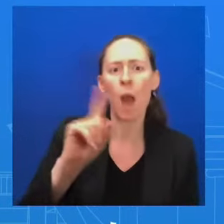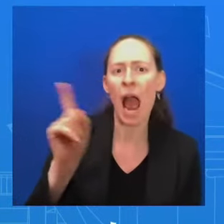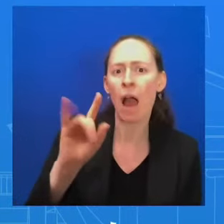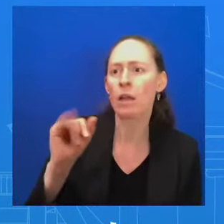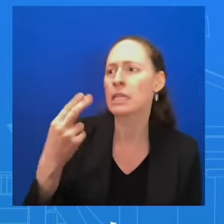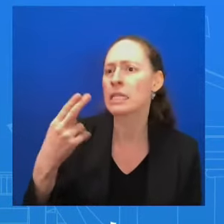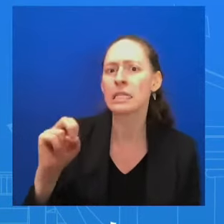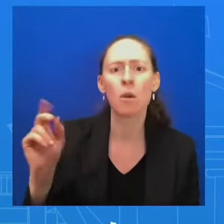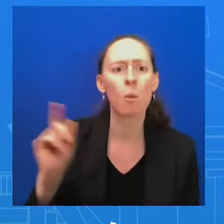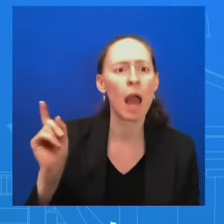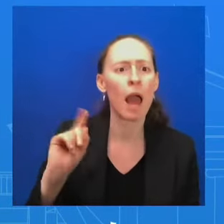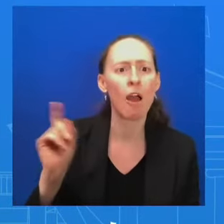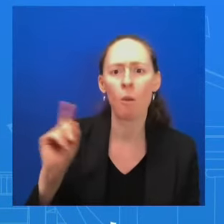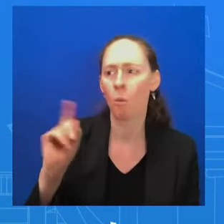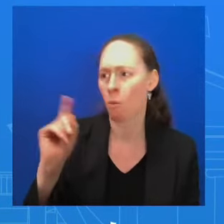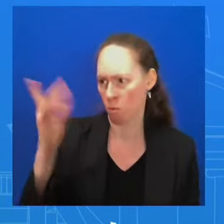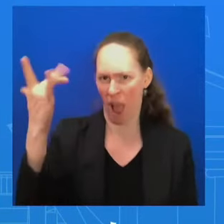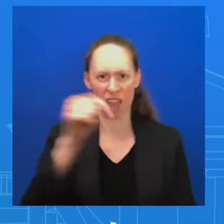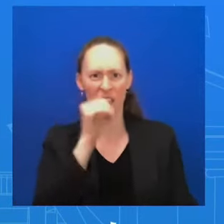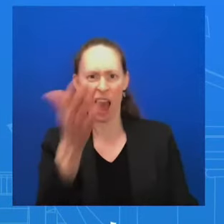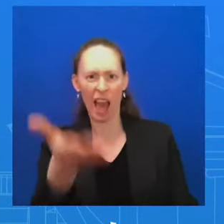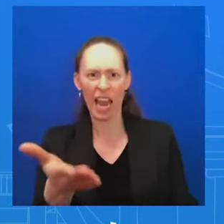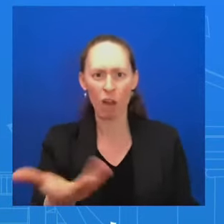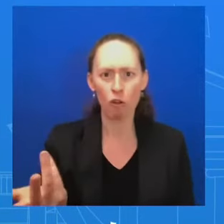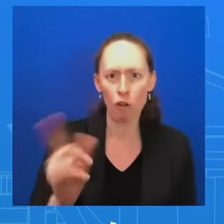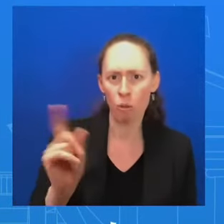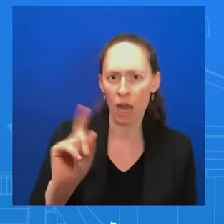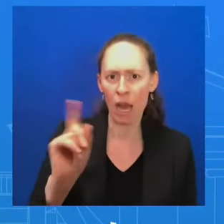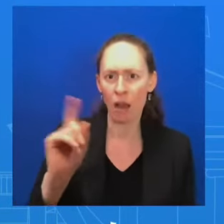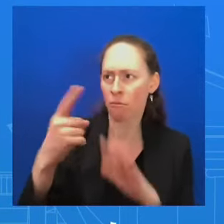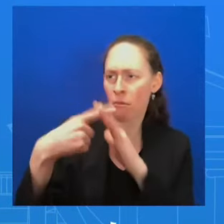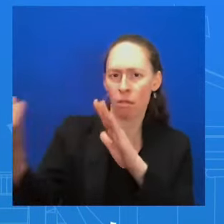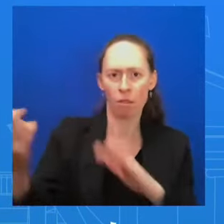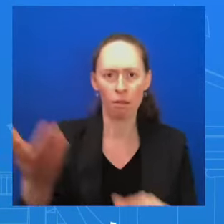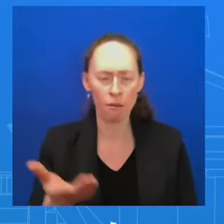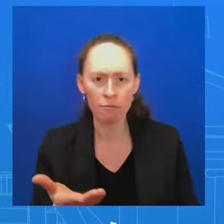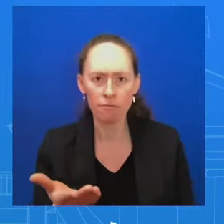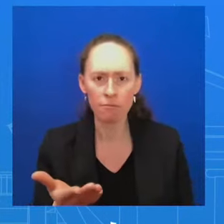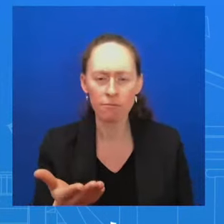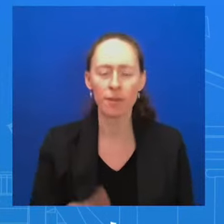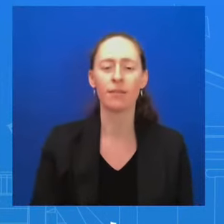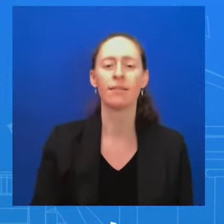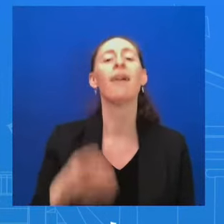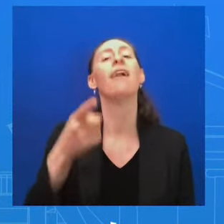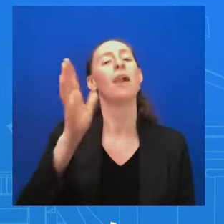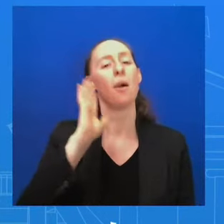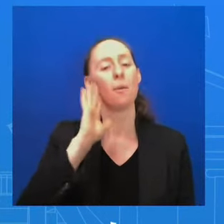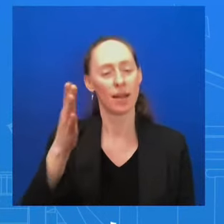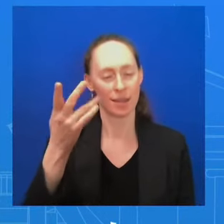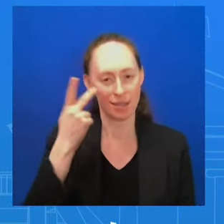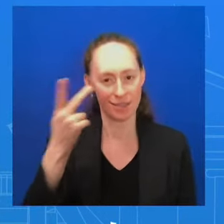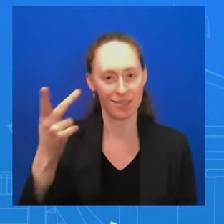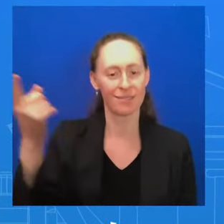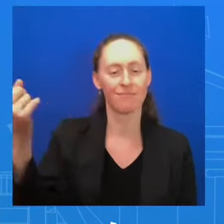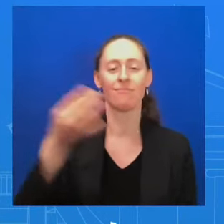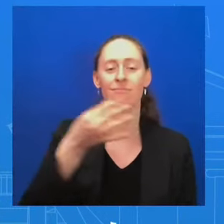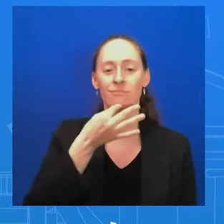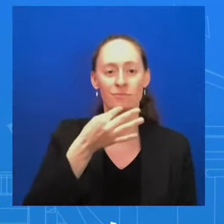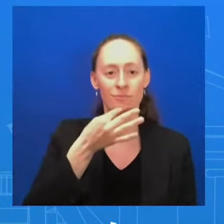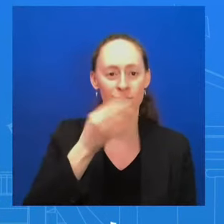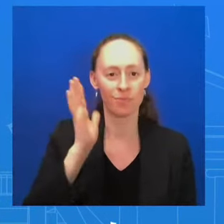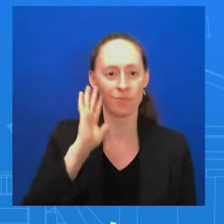I'm sure you'll continue to hear from the president about this and many other national security issues. We've got to wrap it up. Go ahead. Thanks. Can you share anything